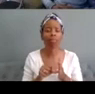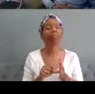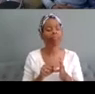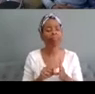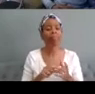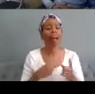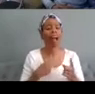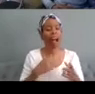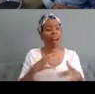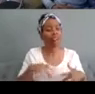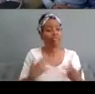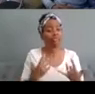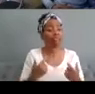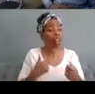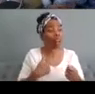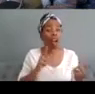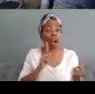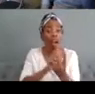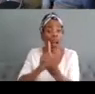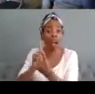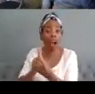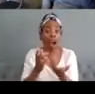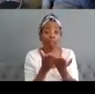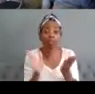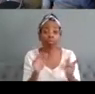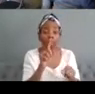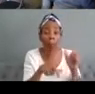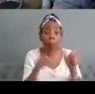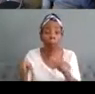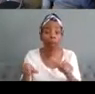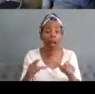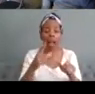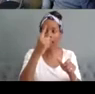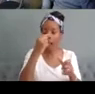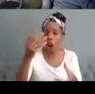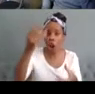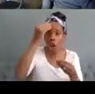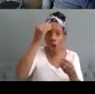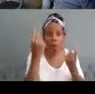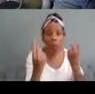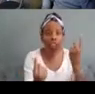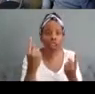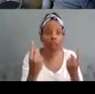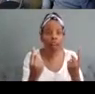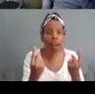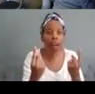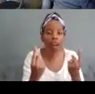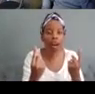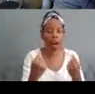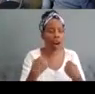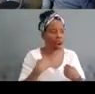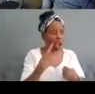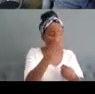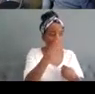and find ways to break out of the narrow frameworks that have been created for developing and platforming artistic